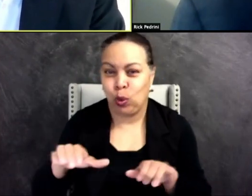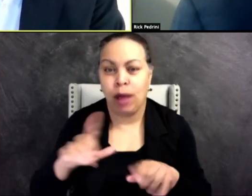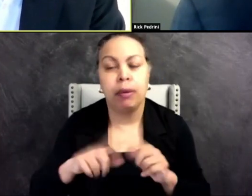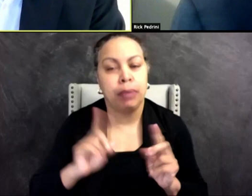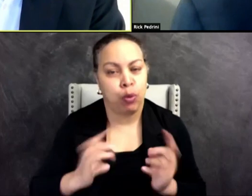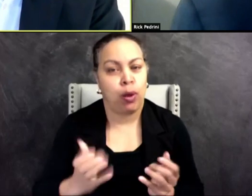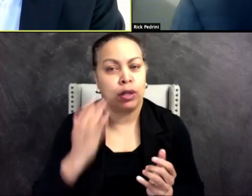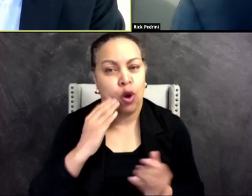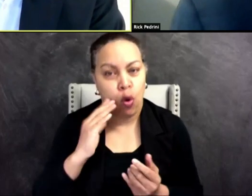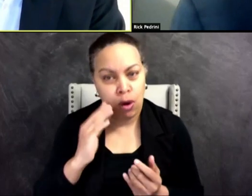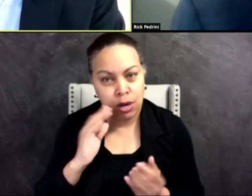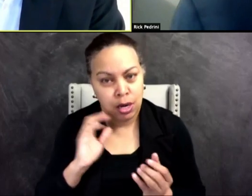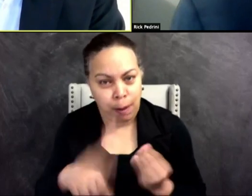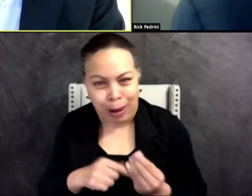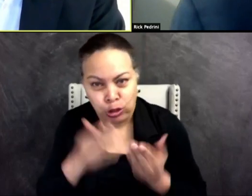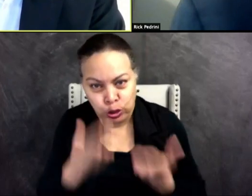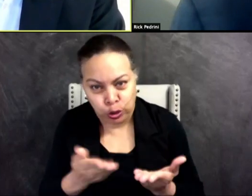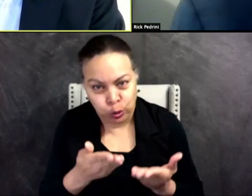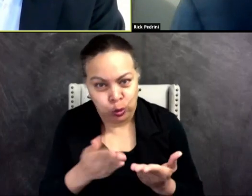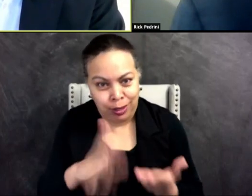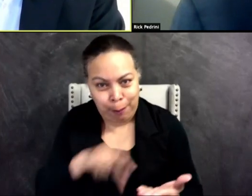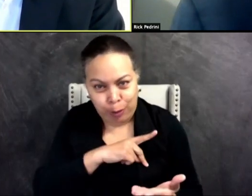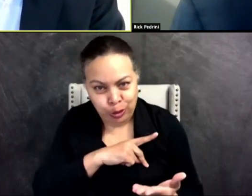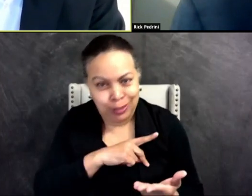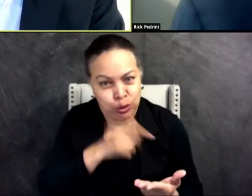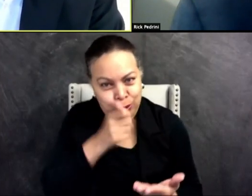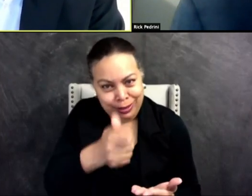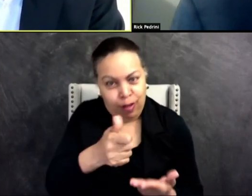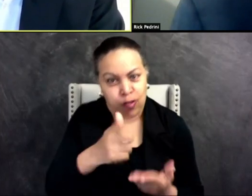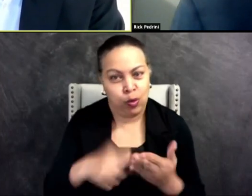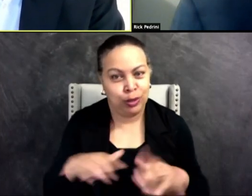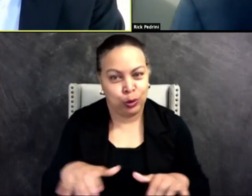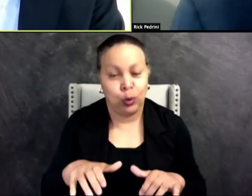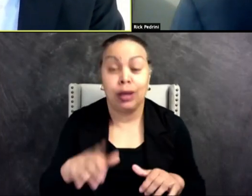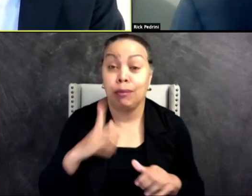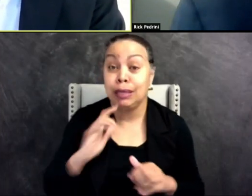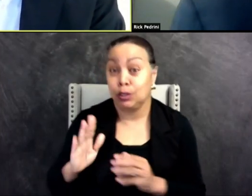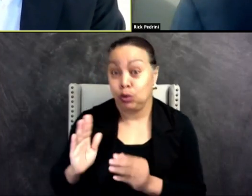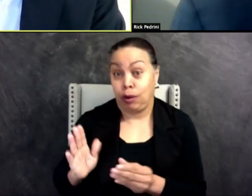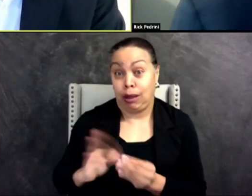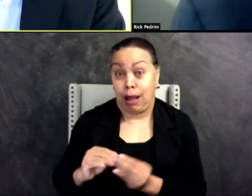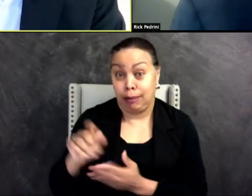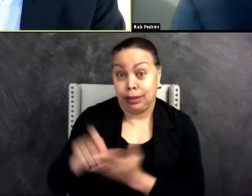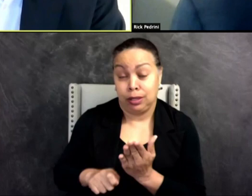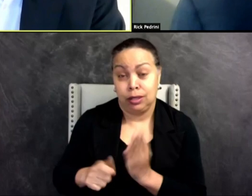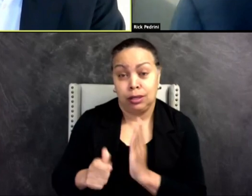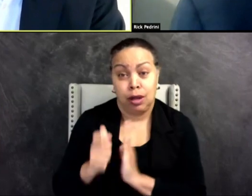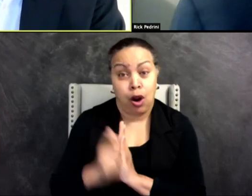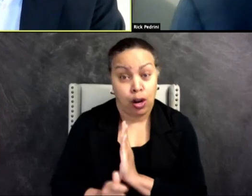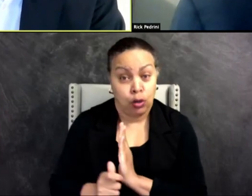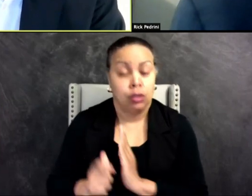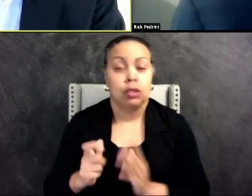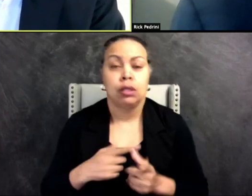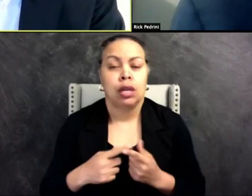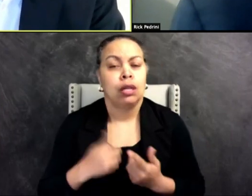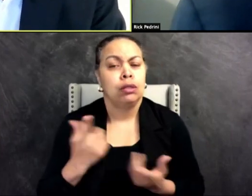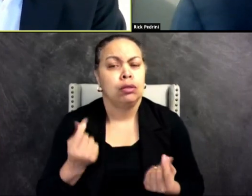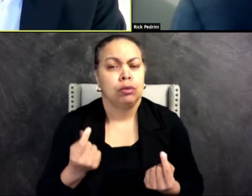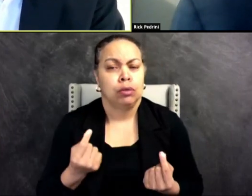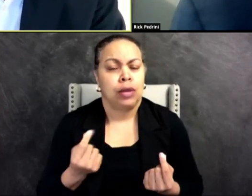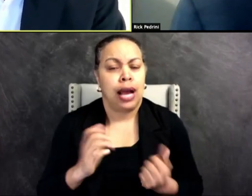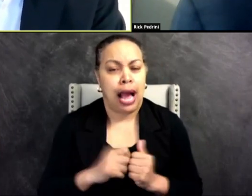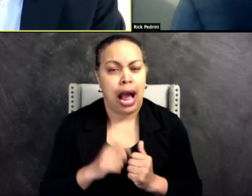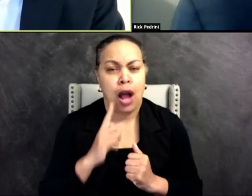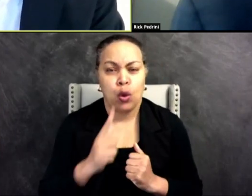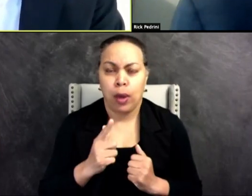more about what you're doing, right? People want to have a sense for, based on those comments, what you're doing to make a difference in the